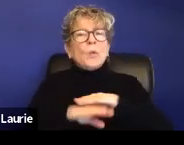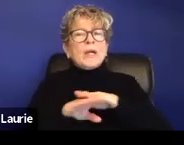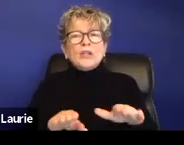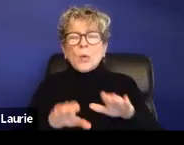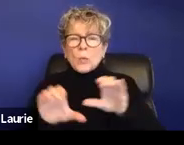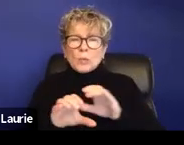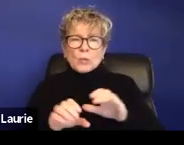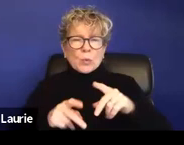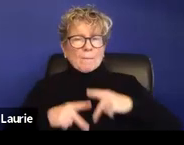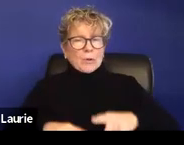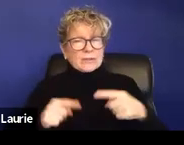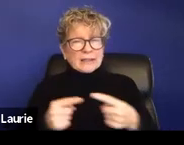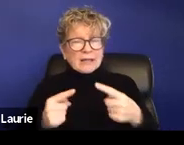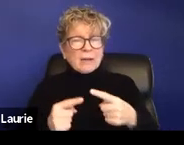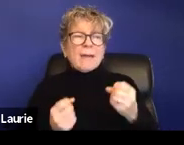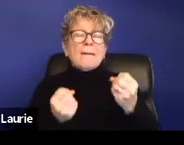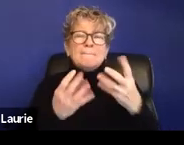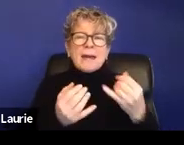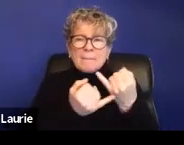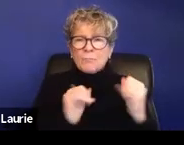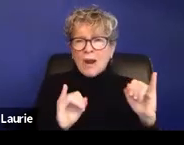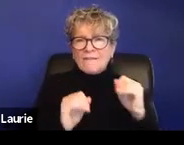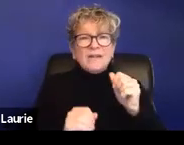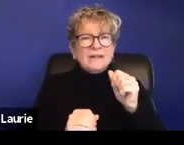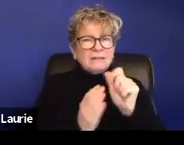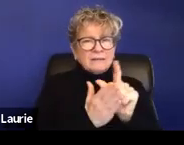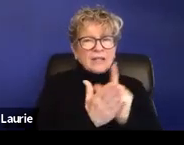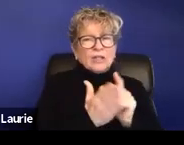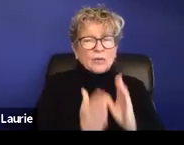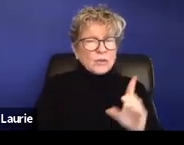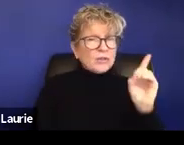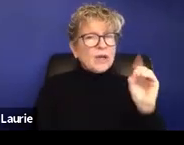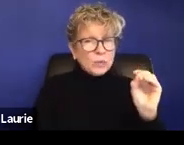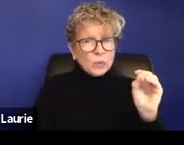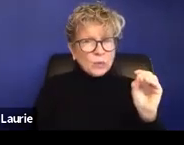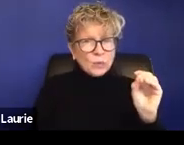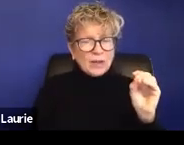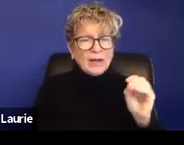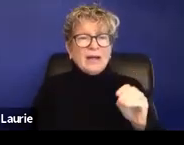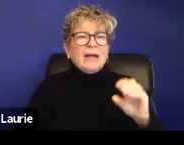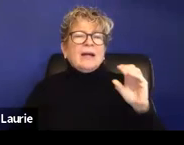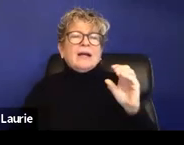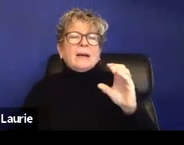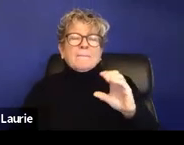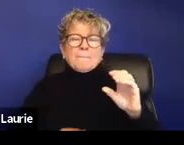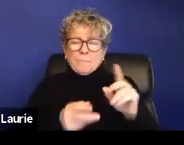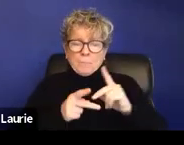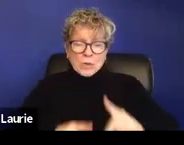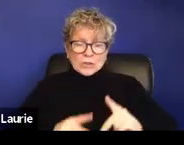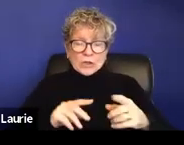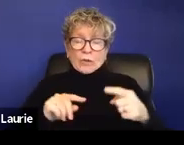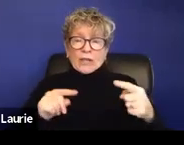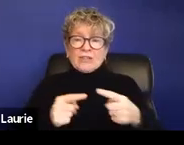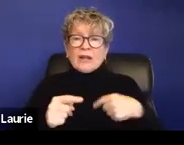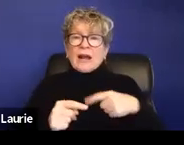There are a lot of private attorneys who do personal injury claims and by civil litigation, personal injury, tort claims.